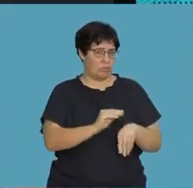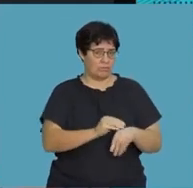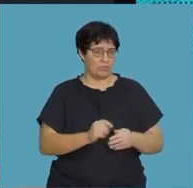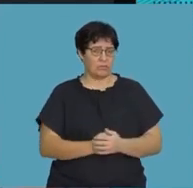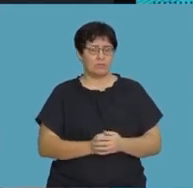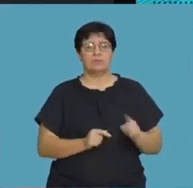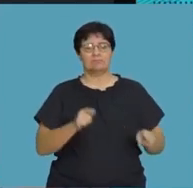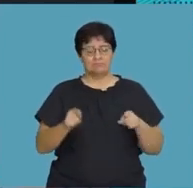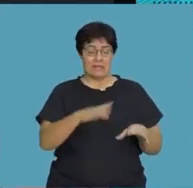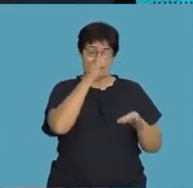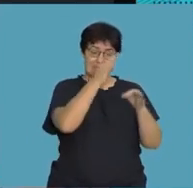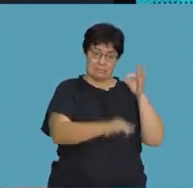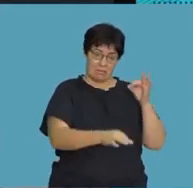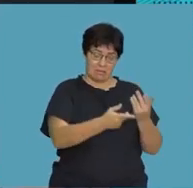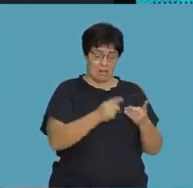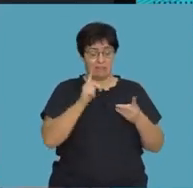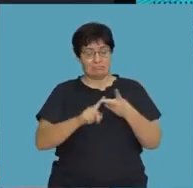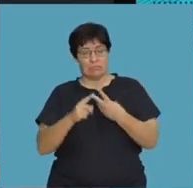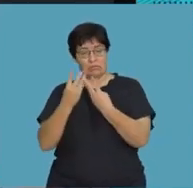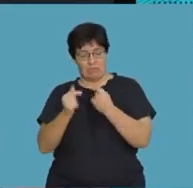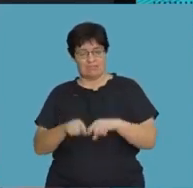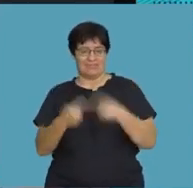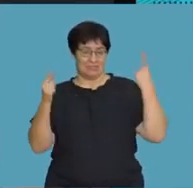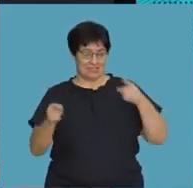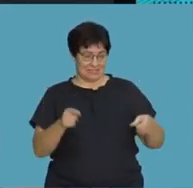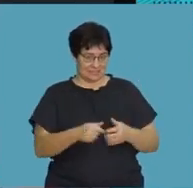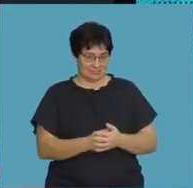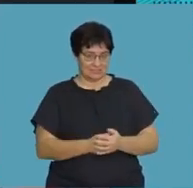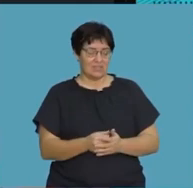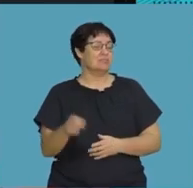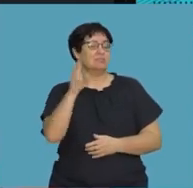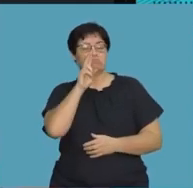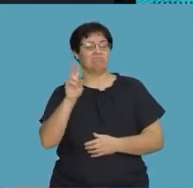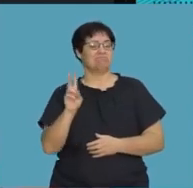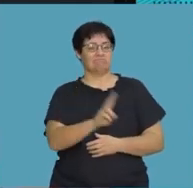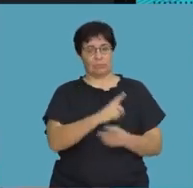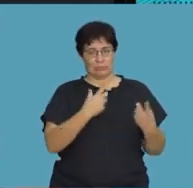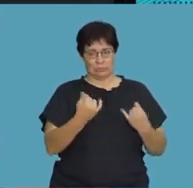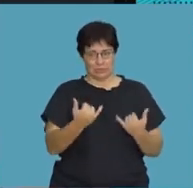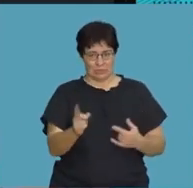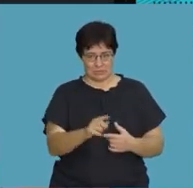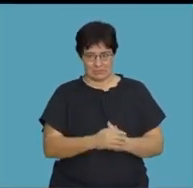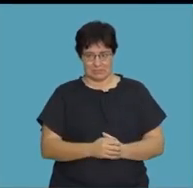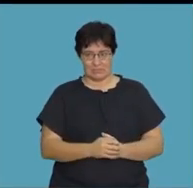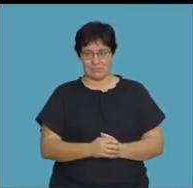solving are two different things. But for now, let's just jump right into it and see exactly what we have to do today.